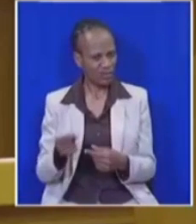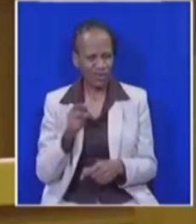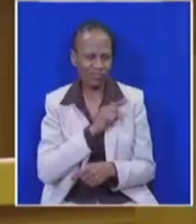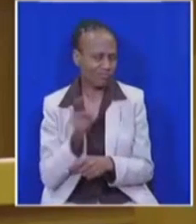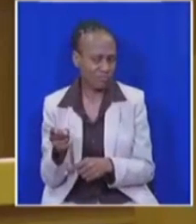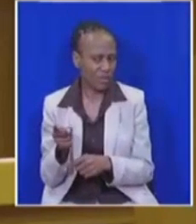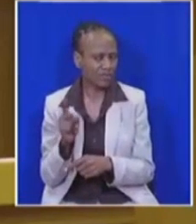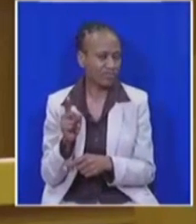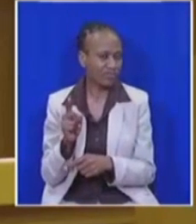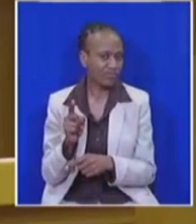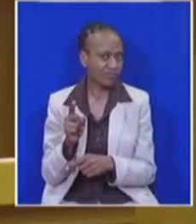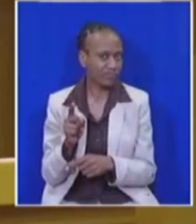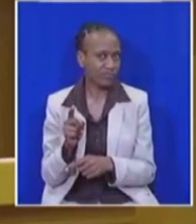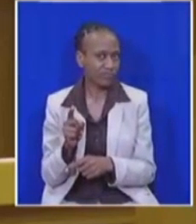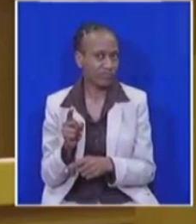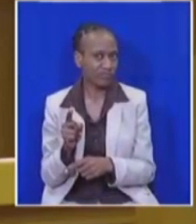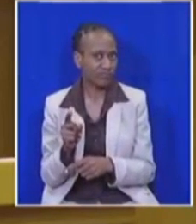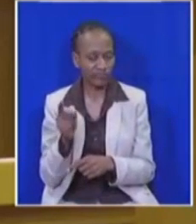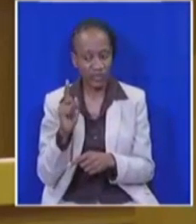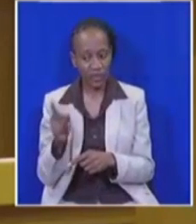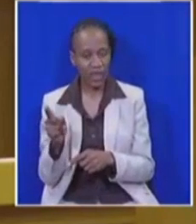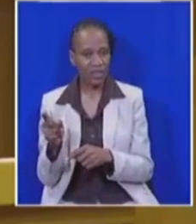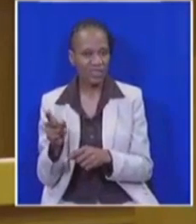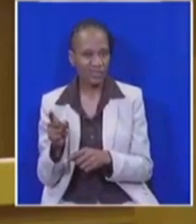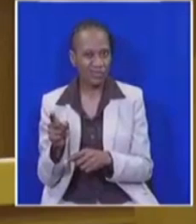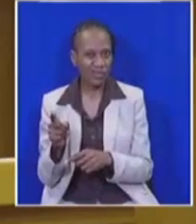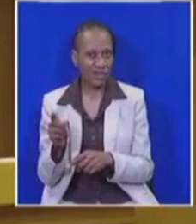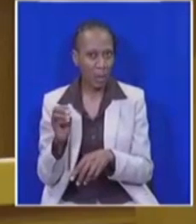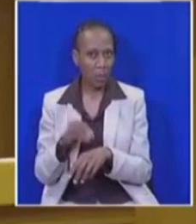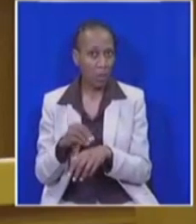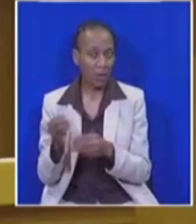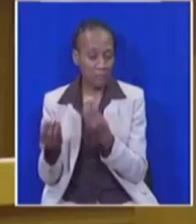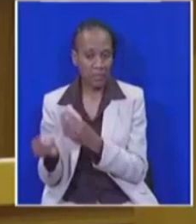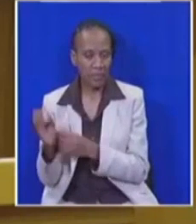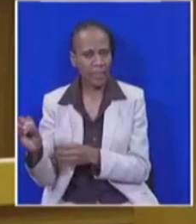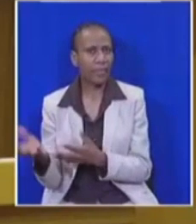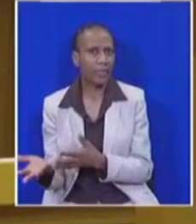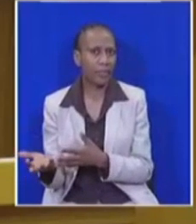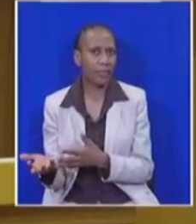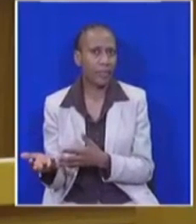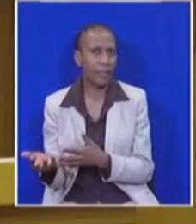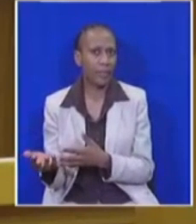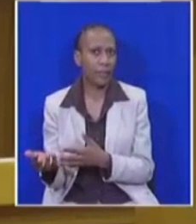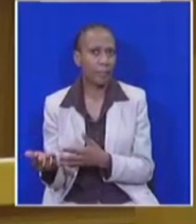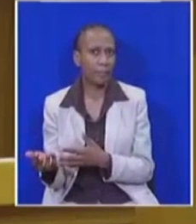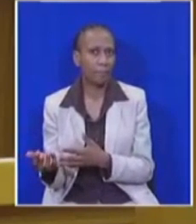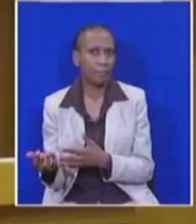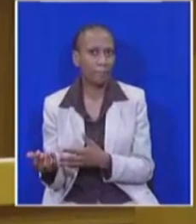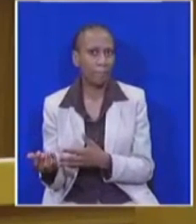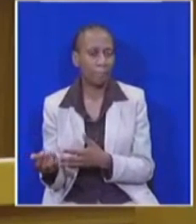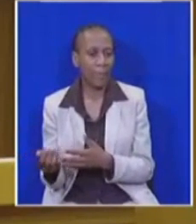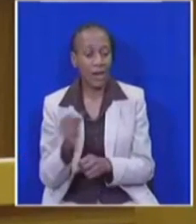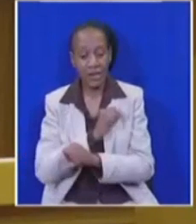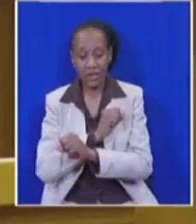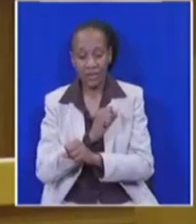having been informed that there is simply coded language for being on the payroll of the State Security Agency. In the absence of a logical explanation